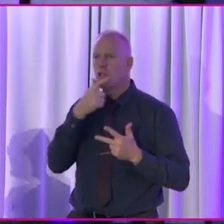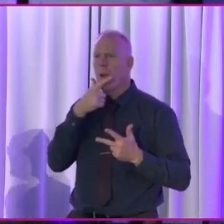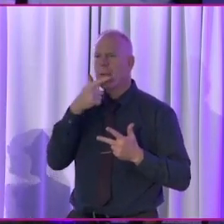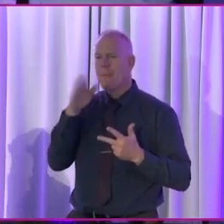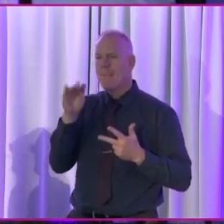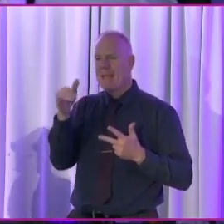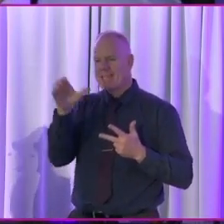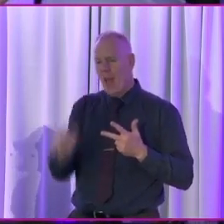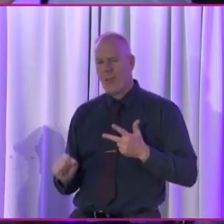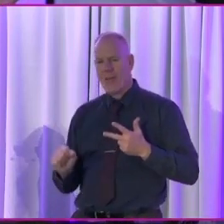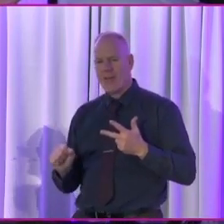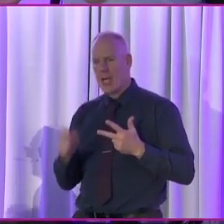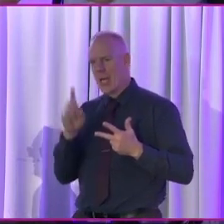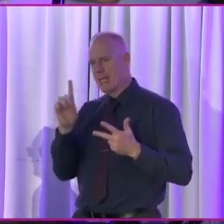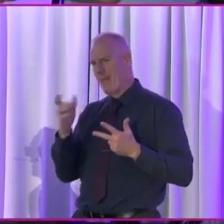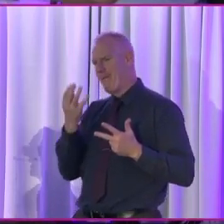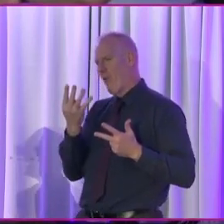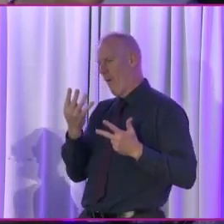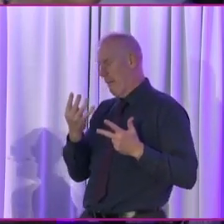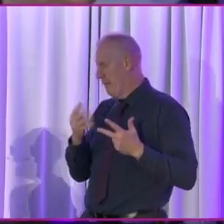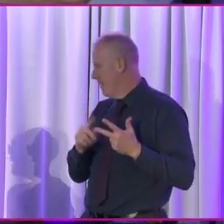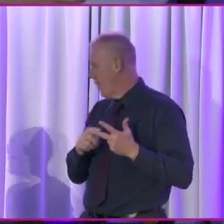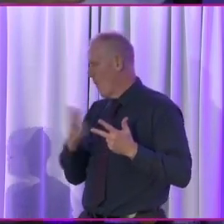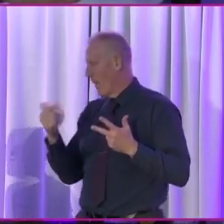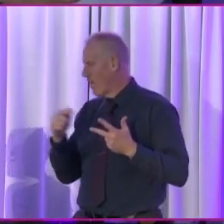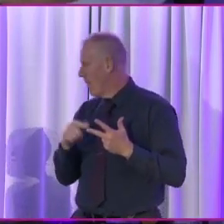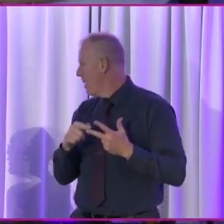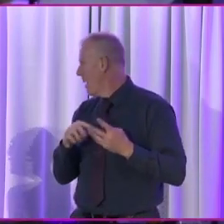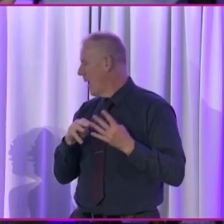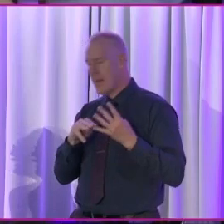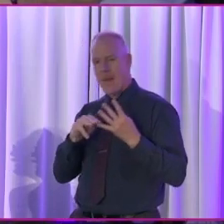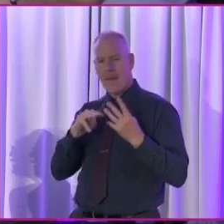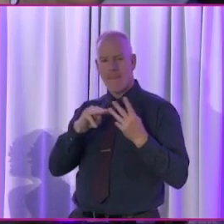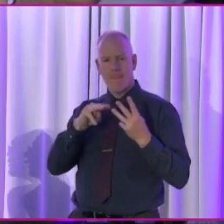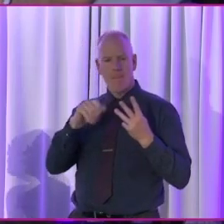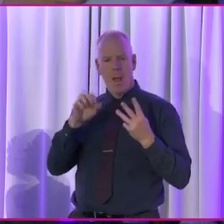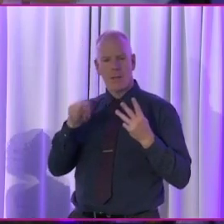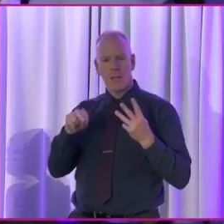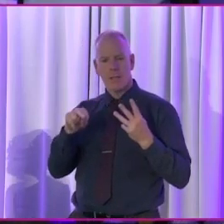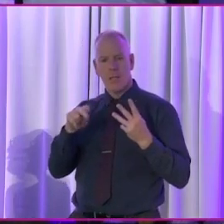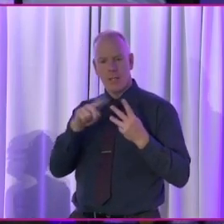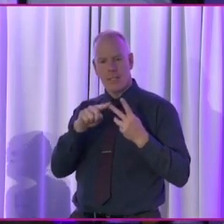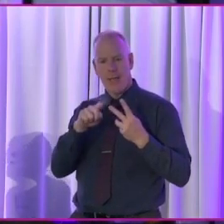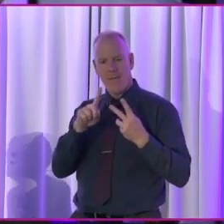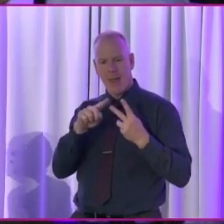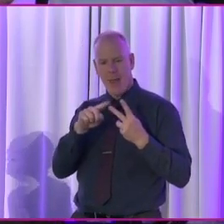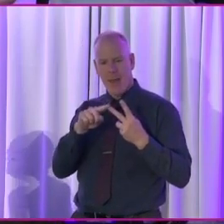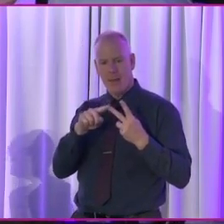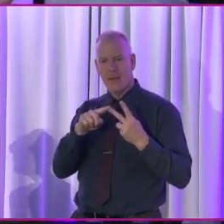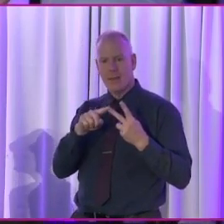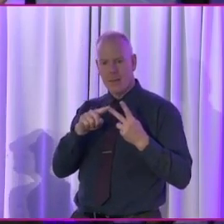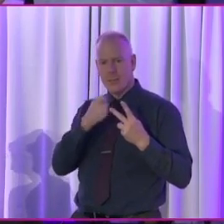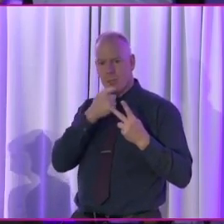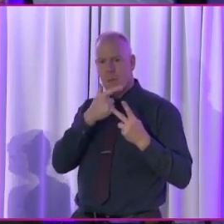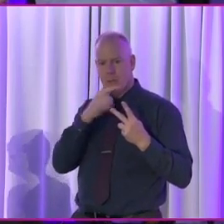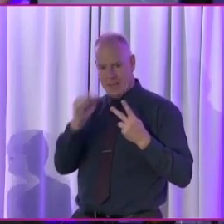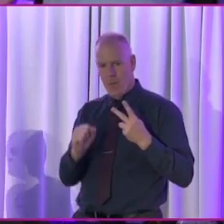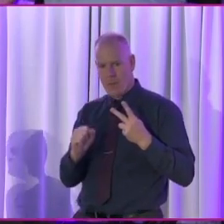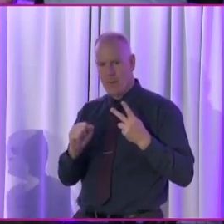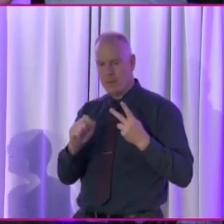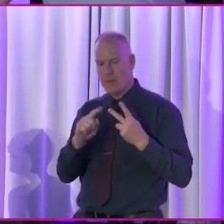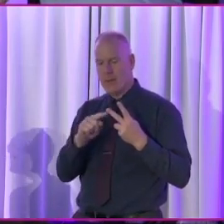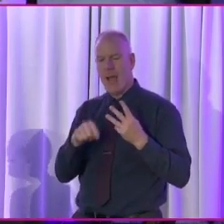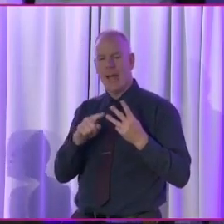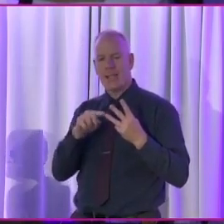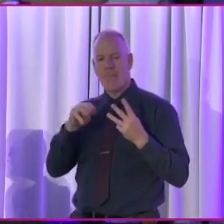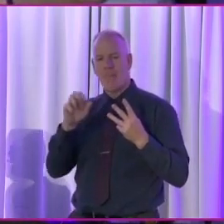wonderful Dublin Bayside. You're all very welcome. You're all very welcome. then Merton. You're fine of all Merton. No, I'm not even... Merton Conway from